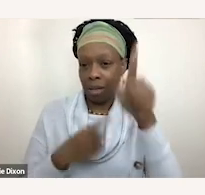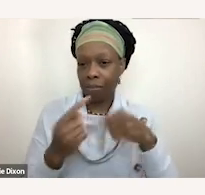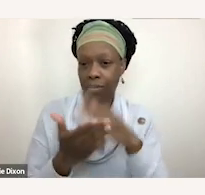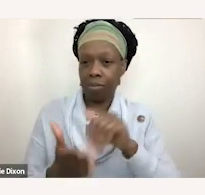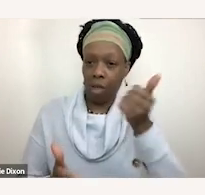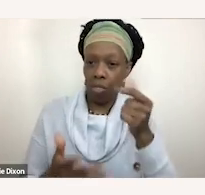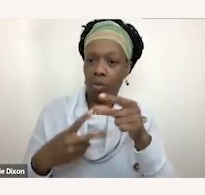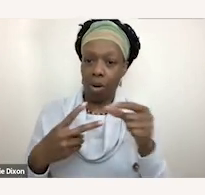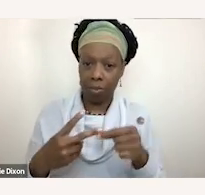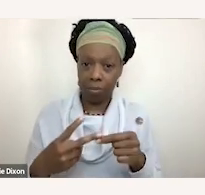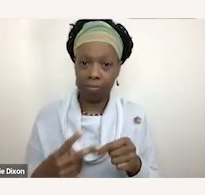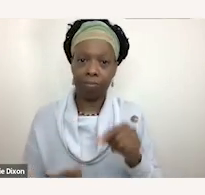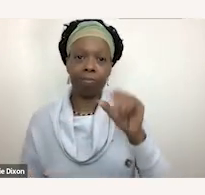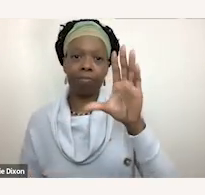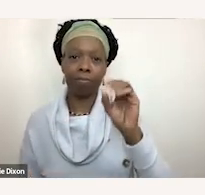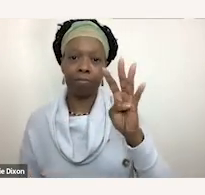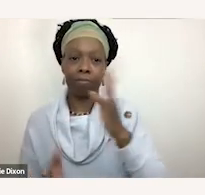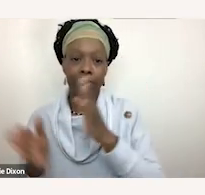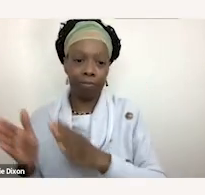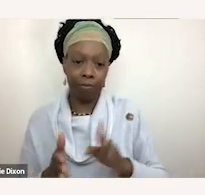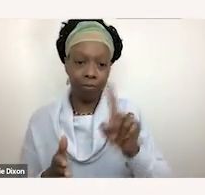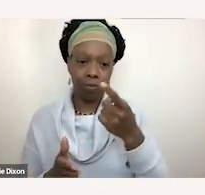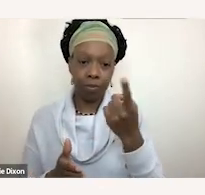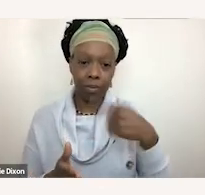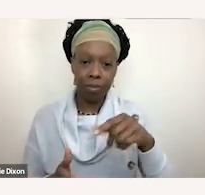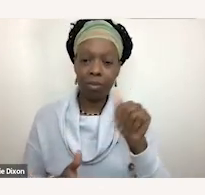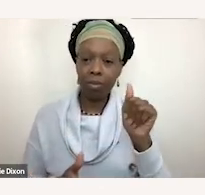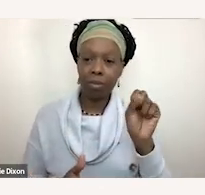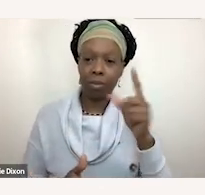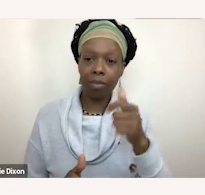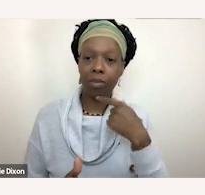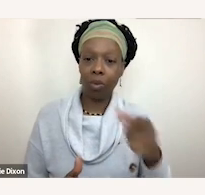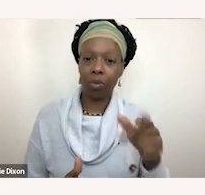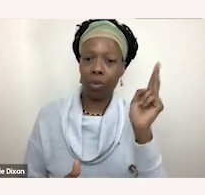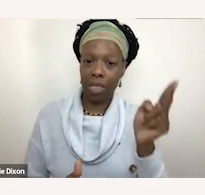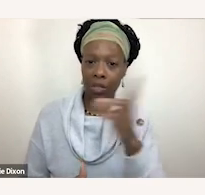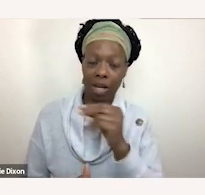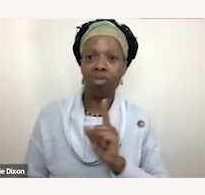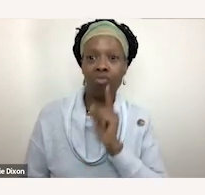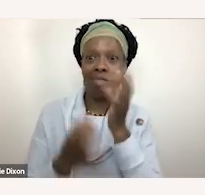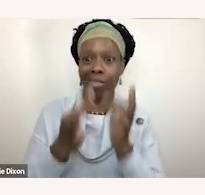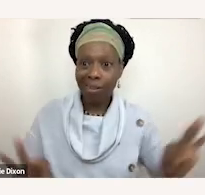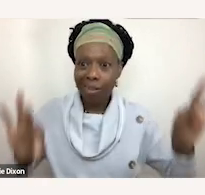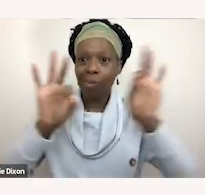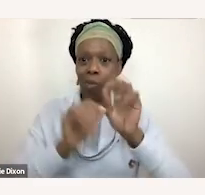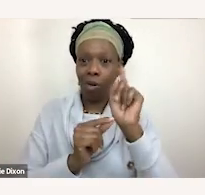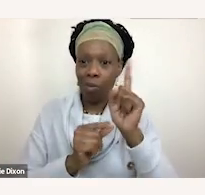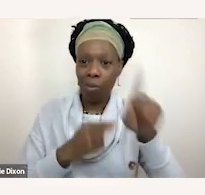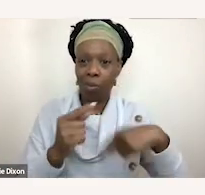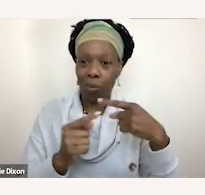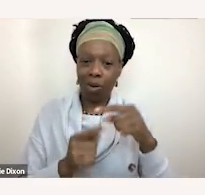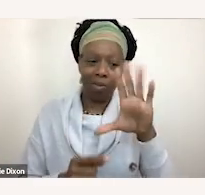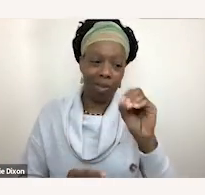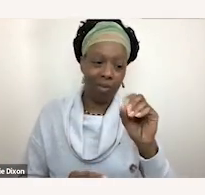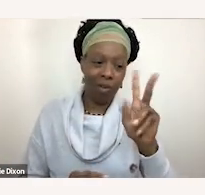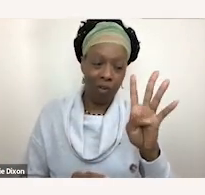a 504 plan is one of them and sort of Ashley told you the history and and really the monumental moment when 504s really sort of